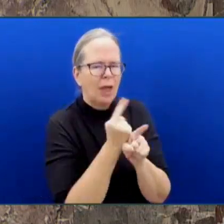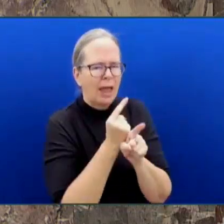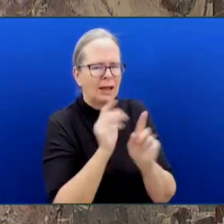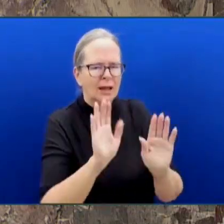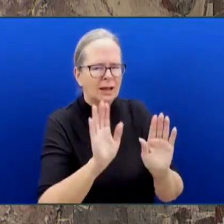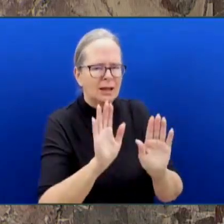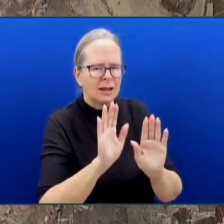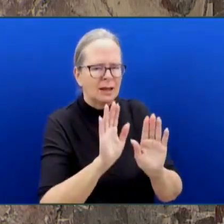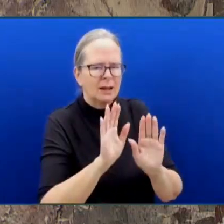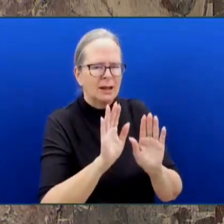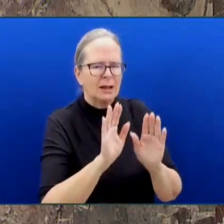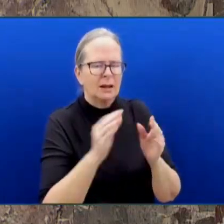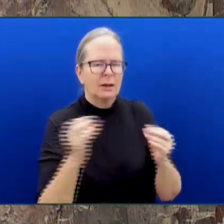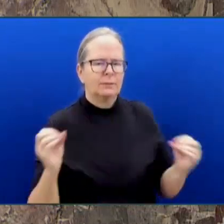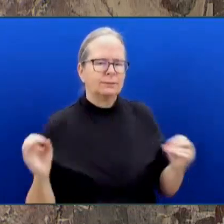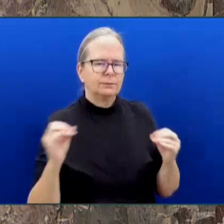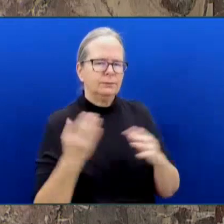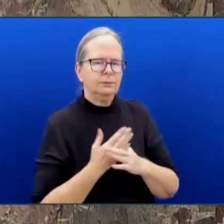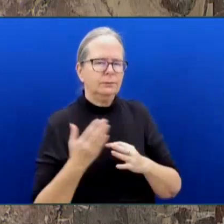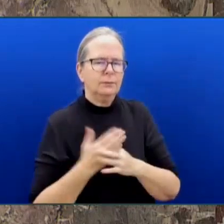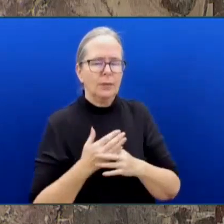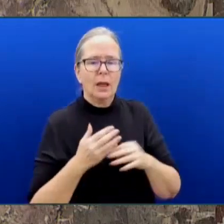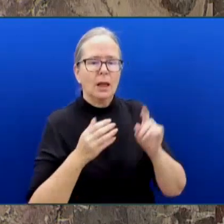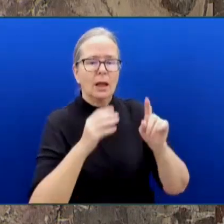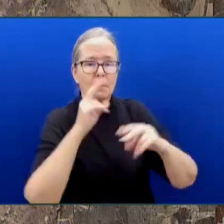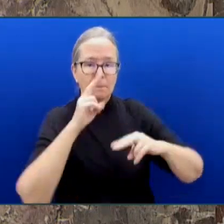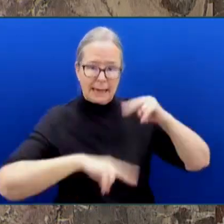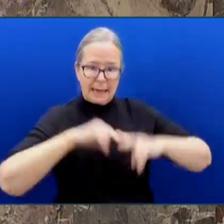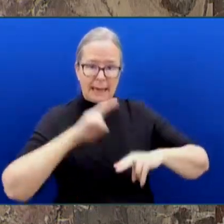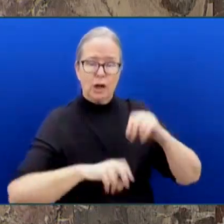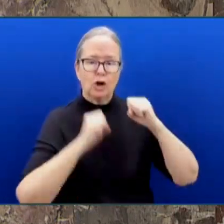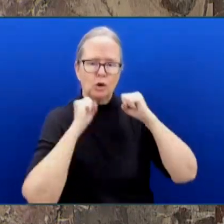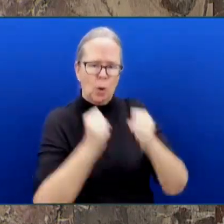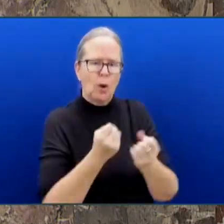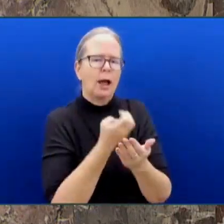the strongest in Canada. We're going to continue our work.